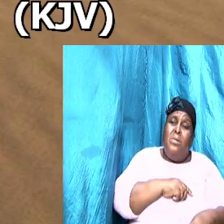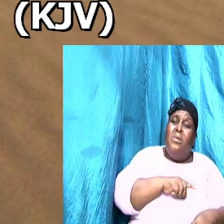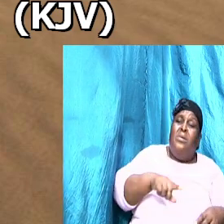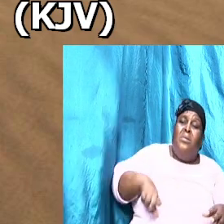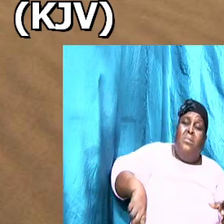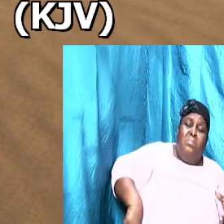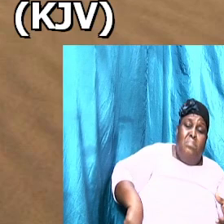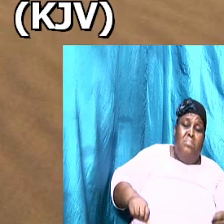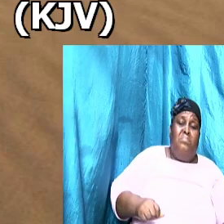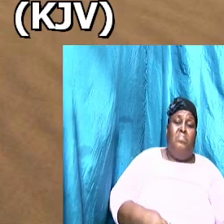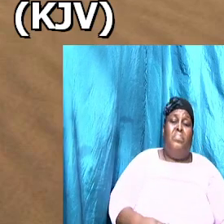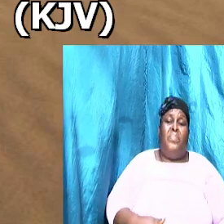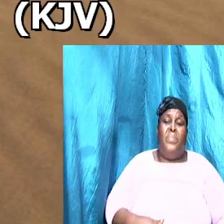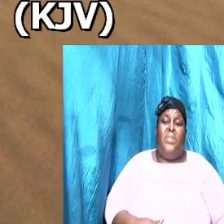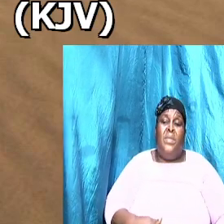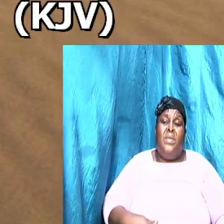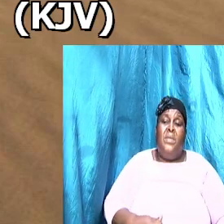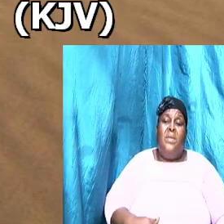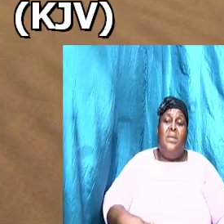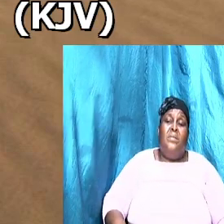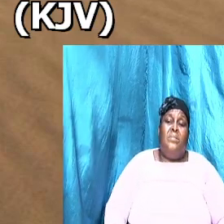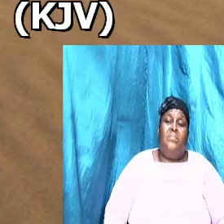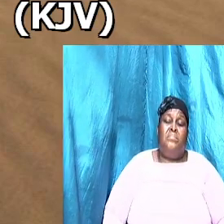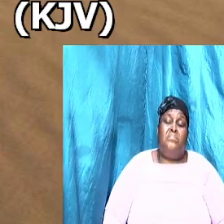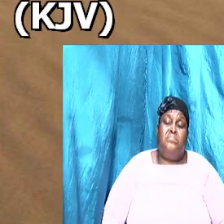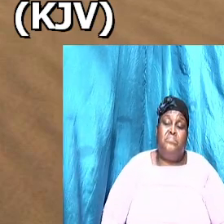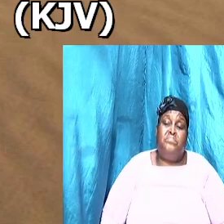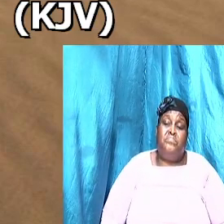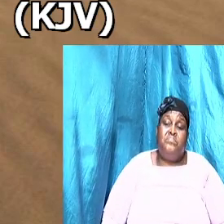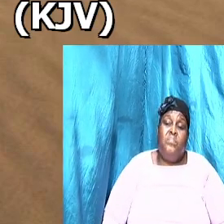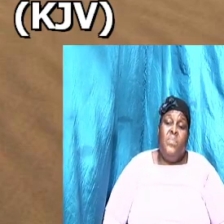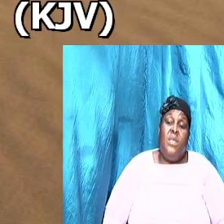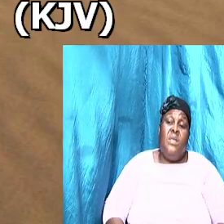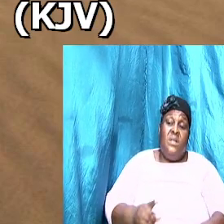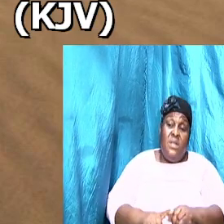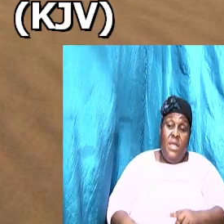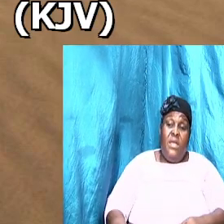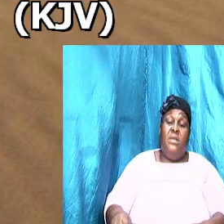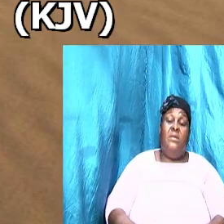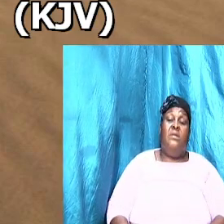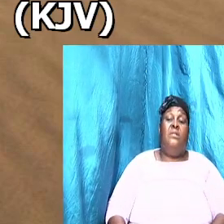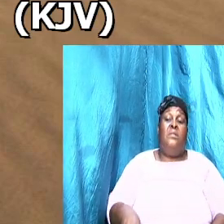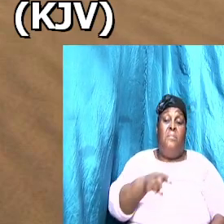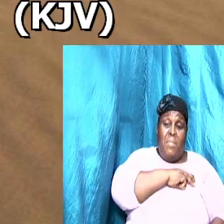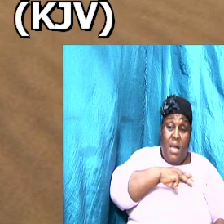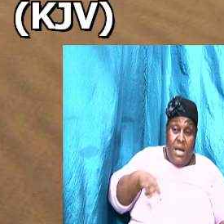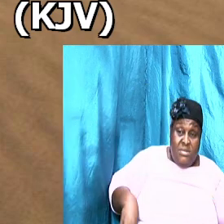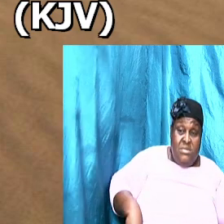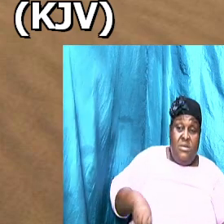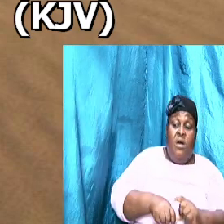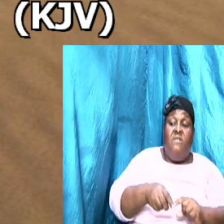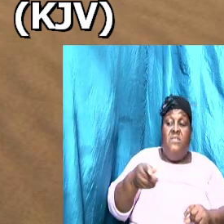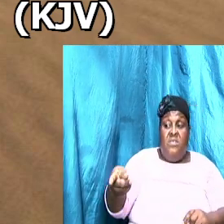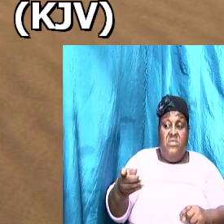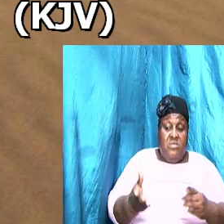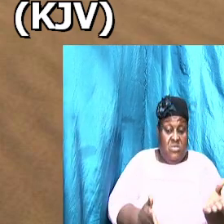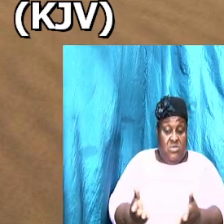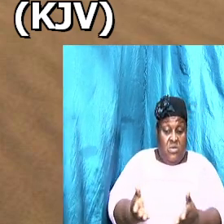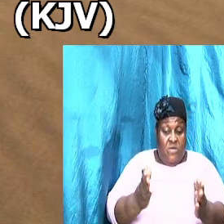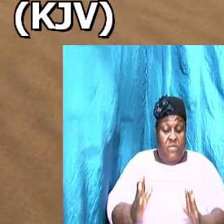you everything. But listen to verse 27. Then the Lord of that servant was